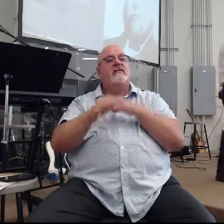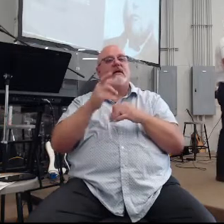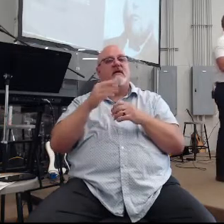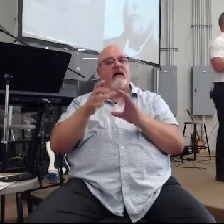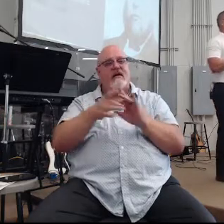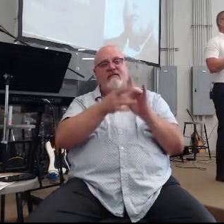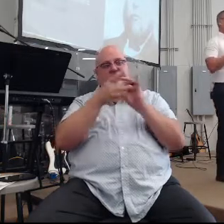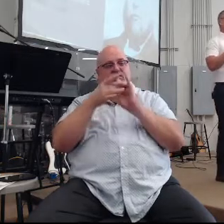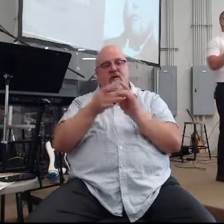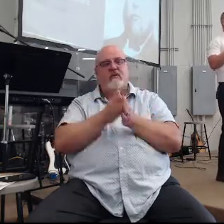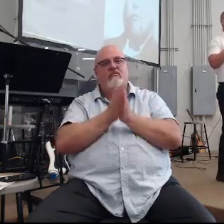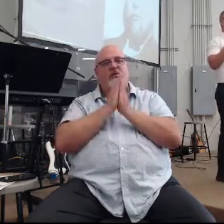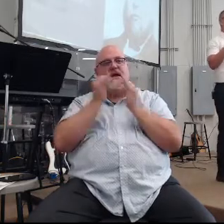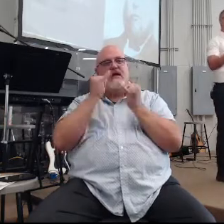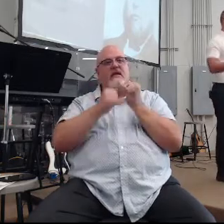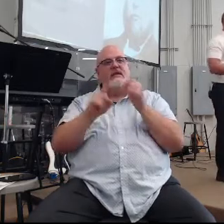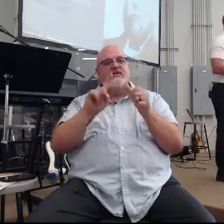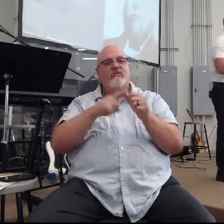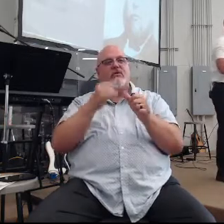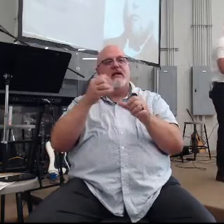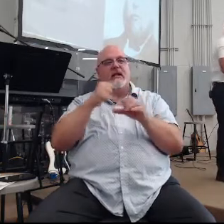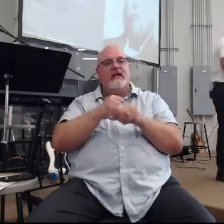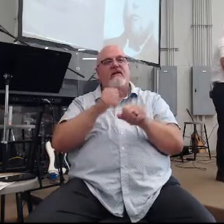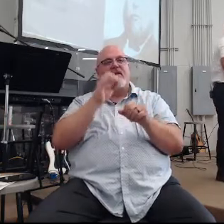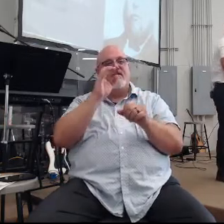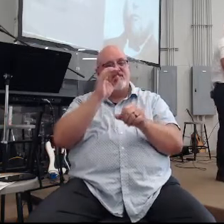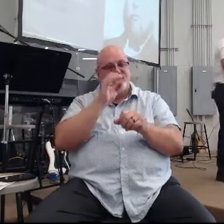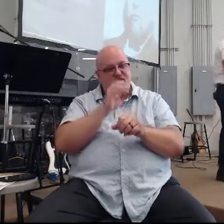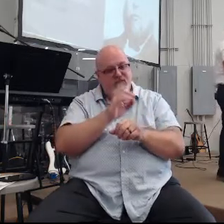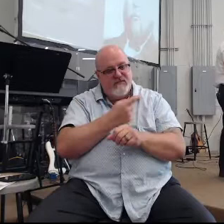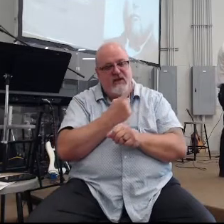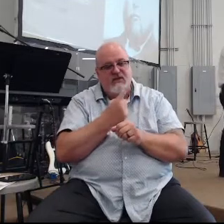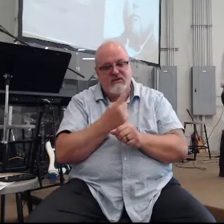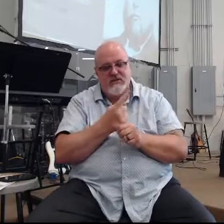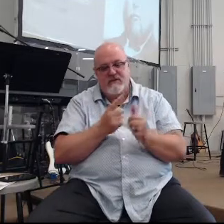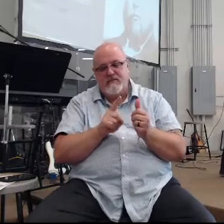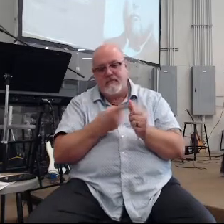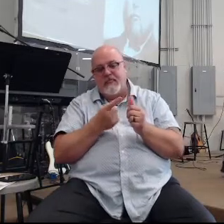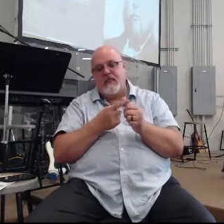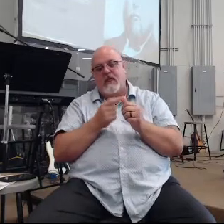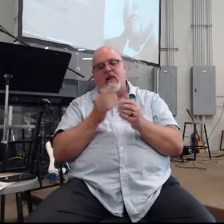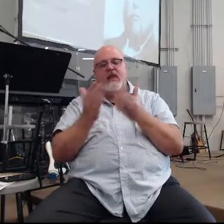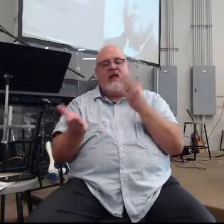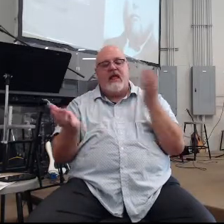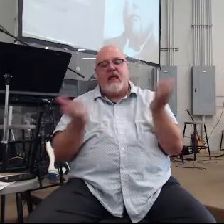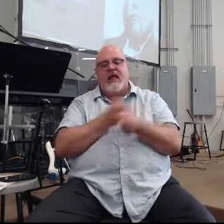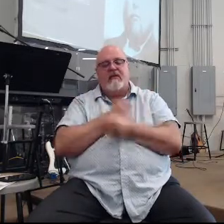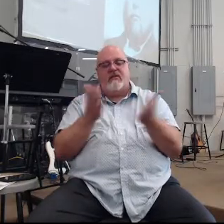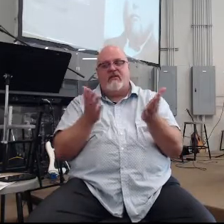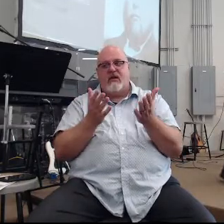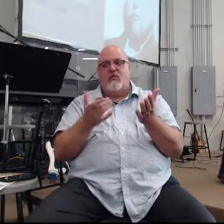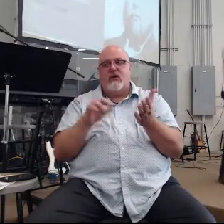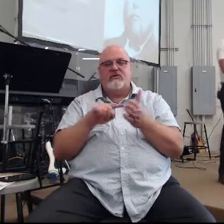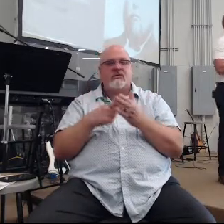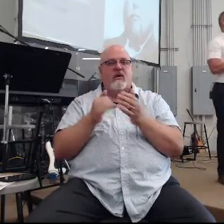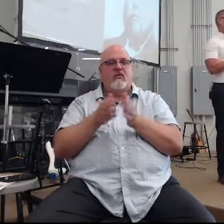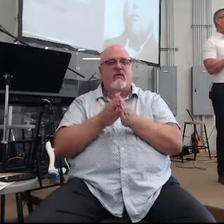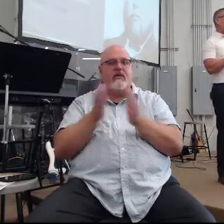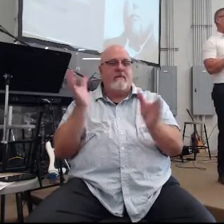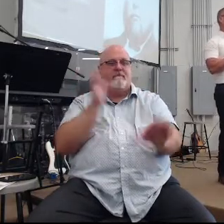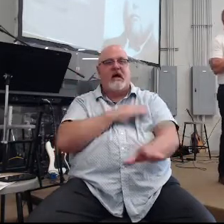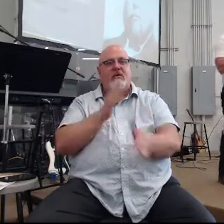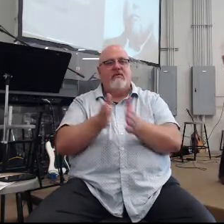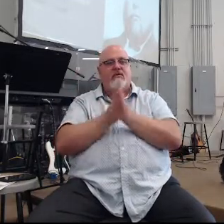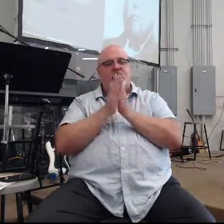prayer last, put it first. First, everything will hinge upon the power of prayer in the church. Here's what's